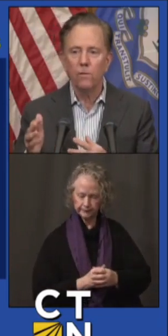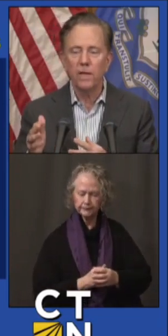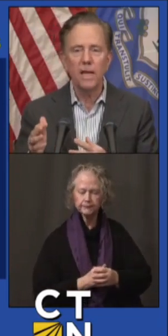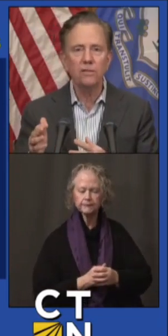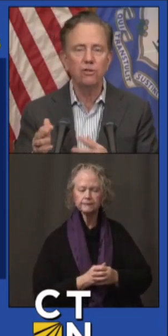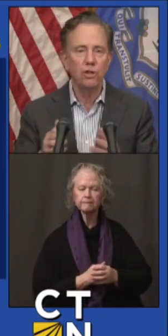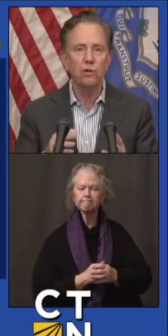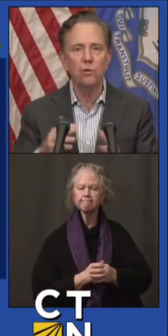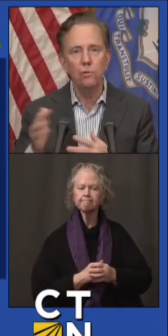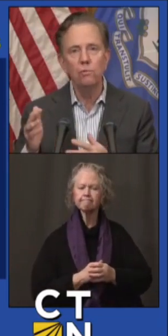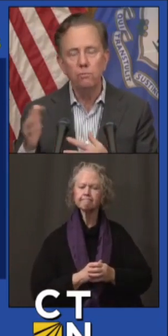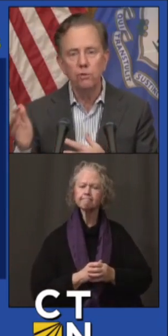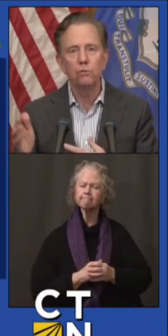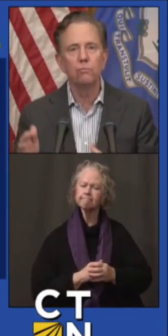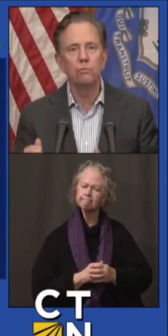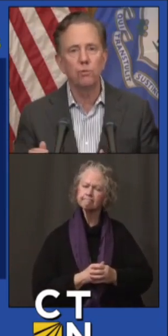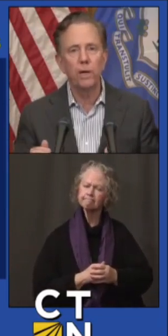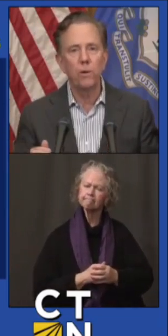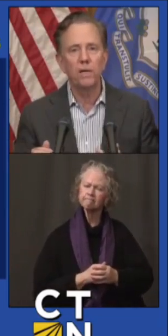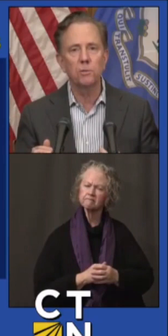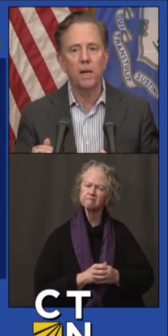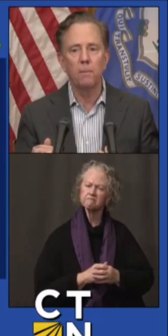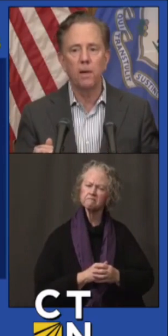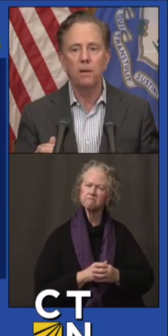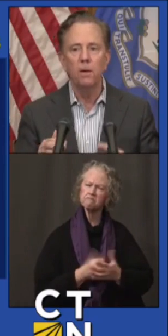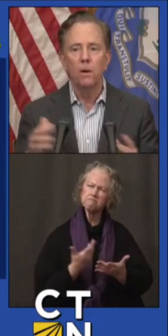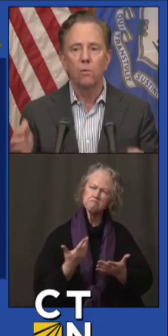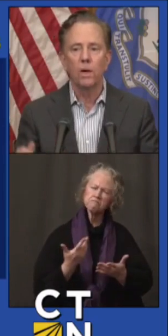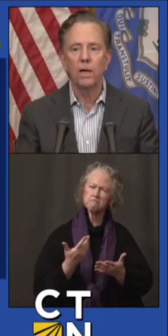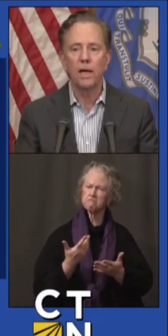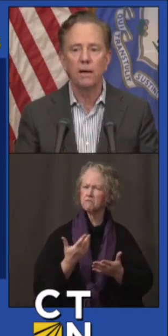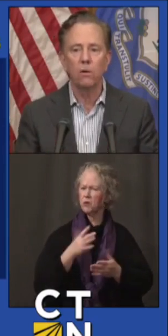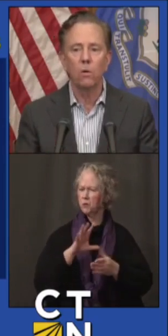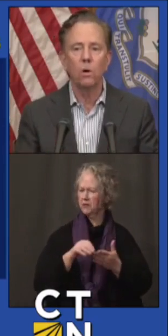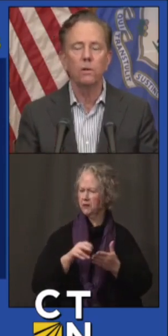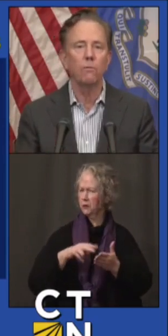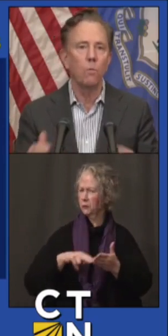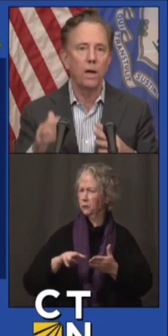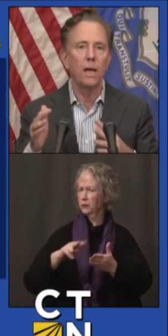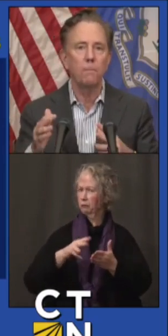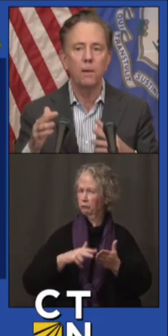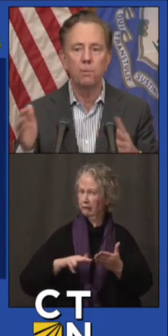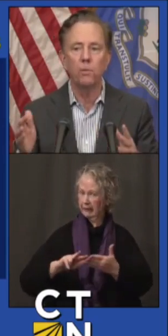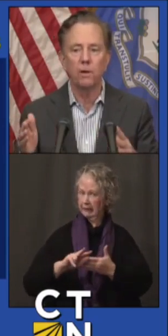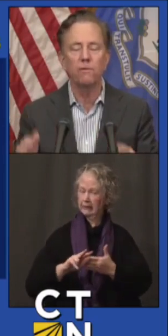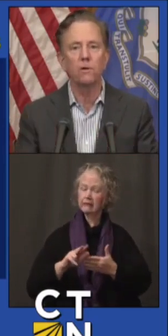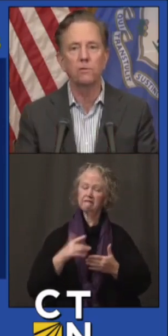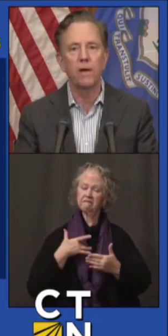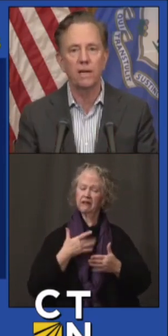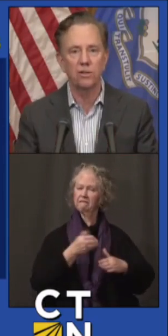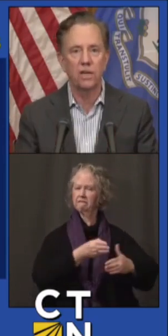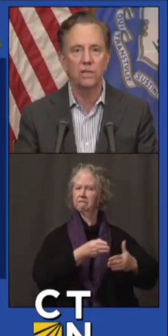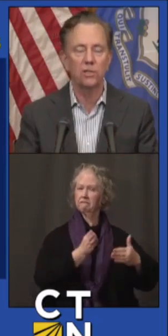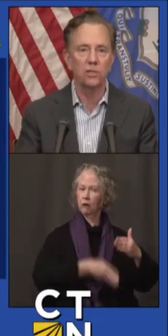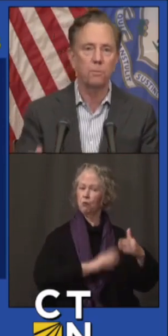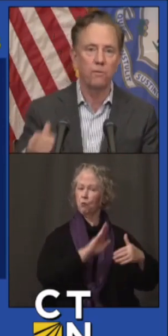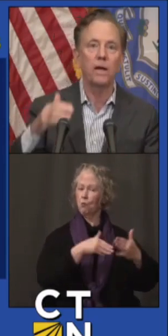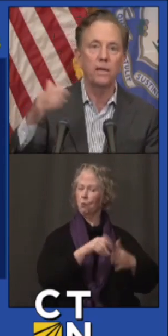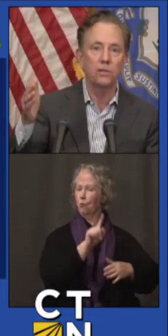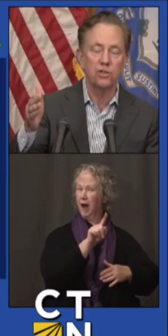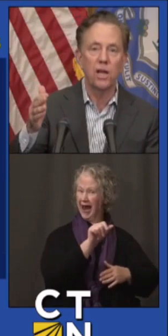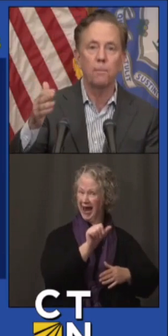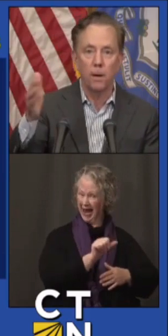Over the next two, three weeks, maybe, we're going to get all the 1A people with their first vaccinations,